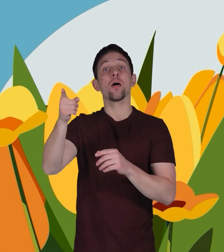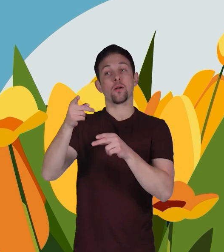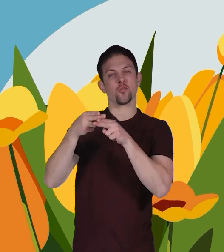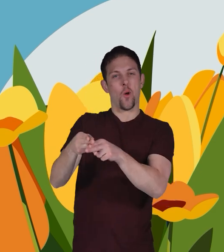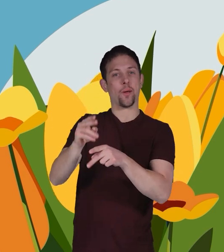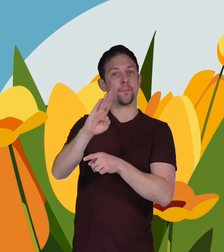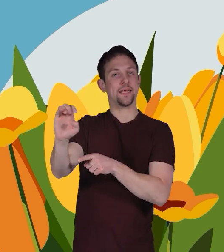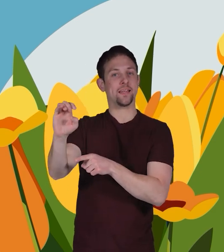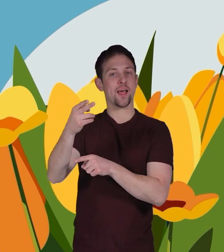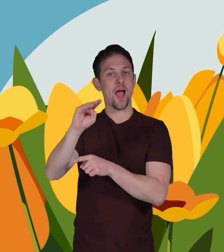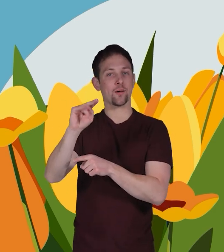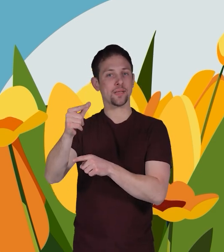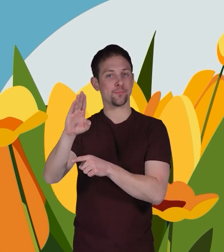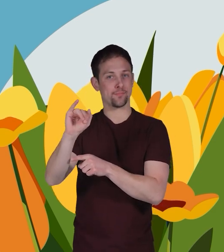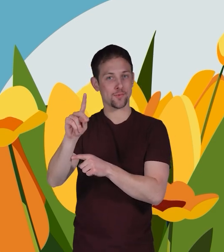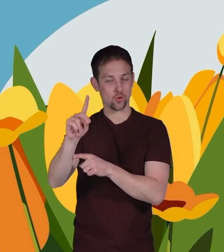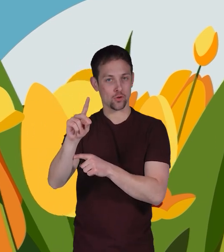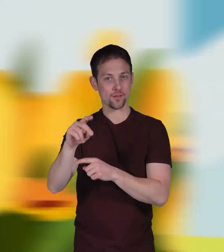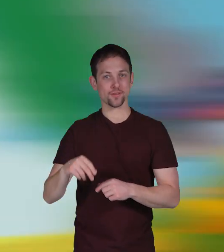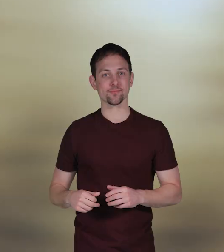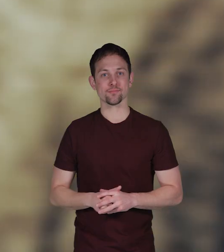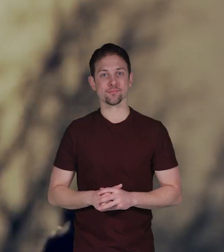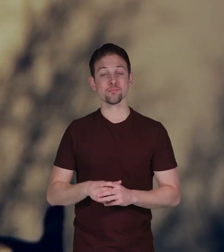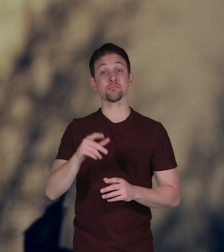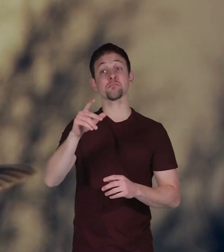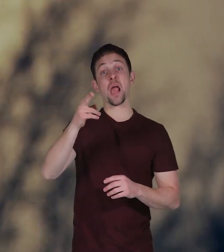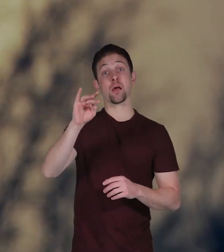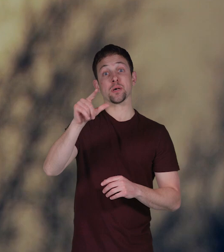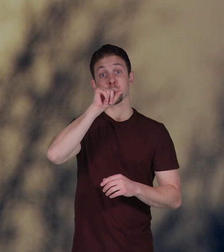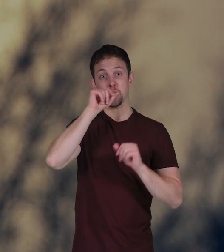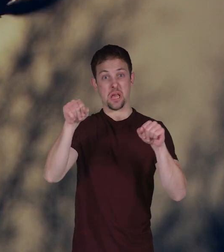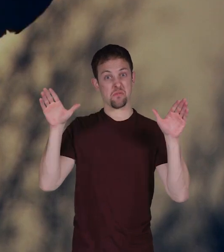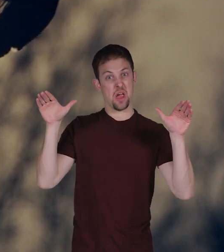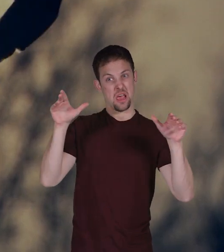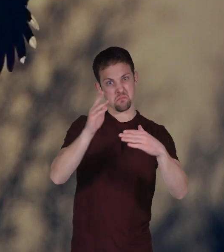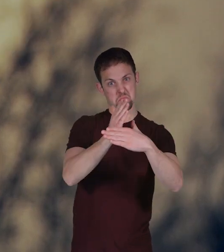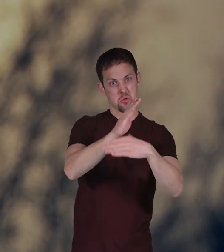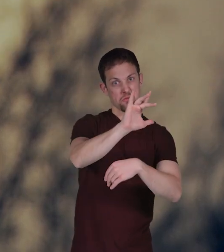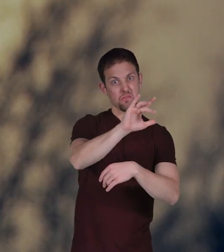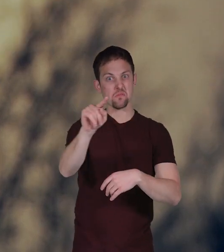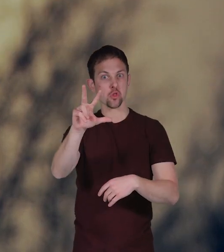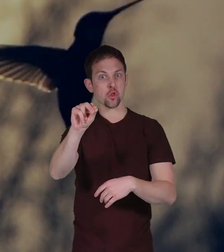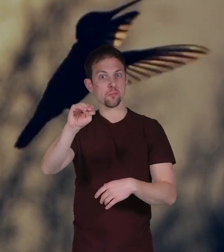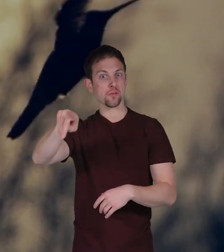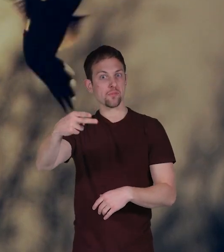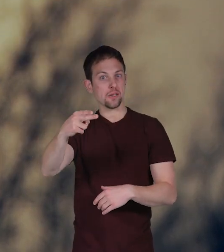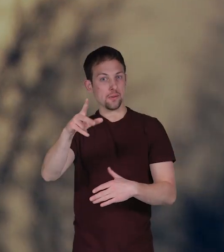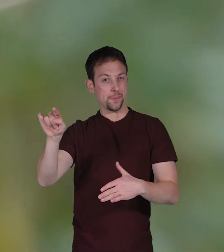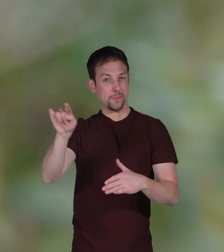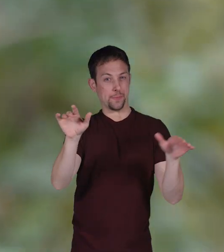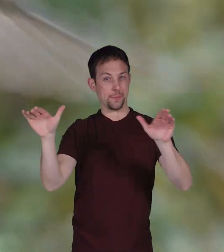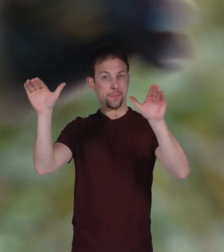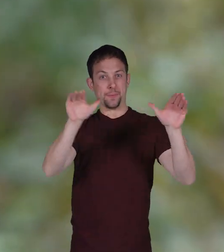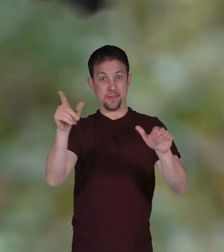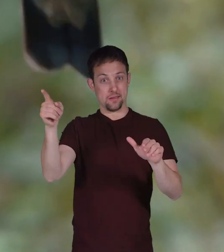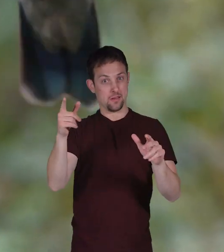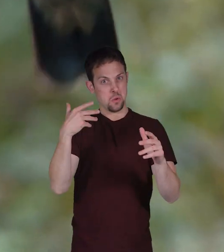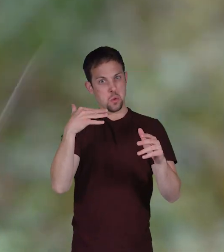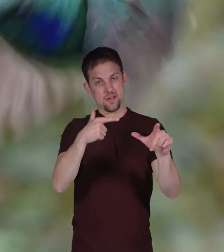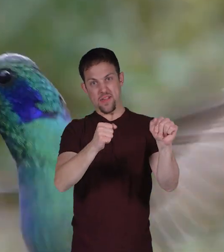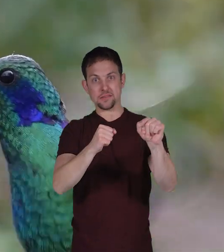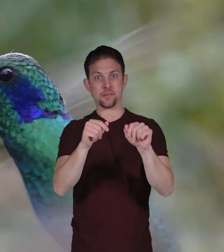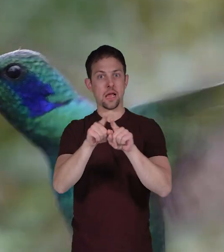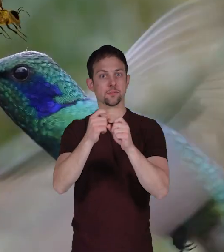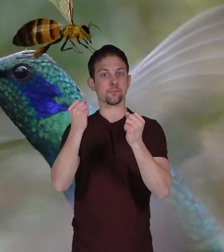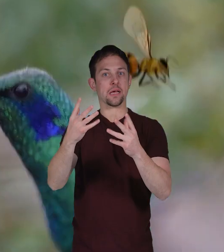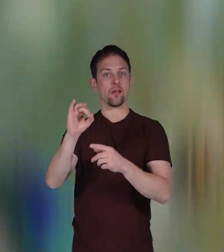it is called the bee hummingbird. A hummingbird can fly between 25 and 30 miles per hour, as fast as many